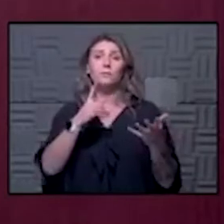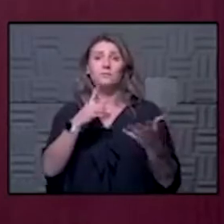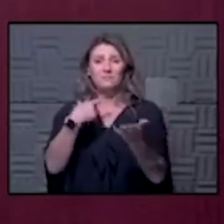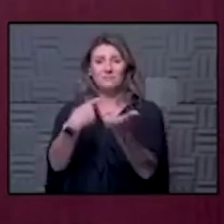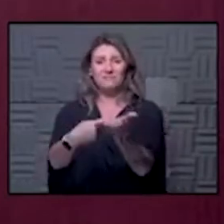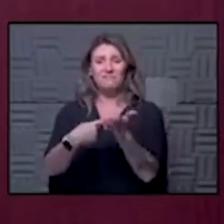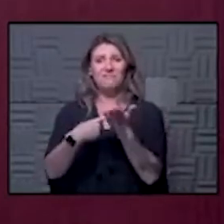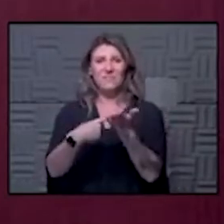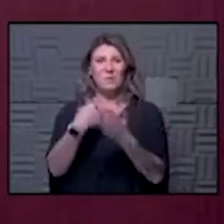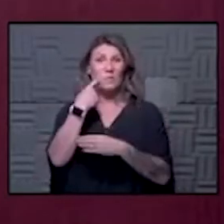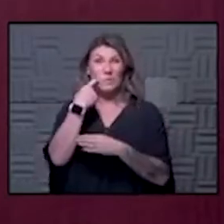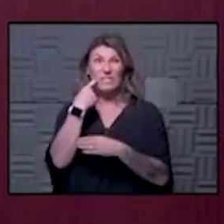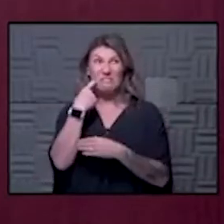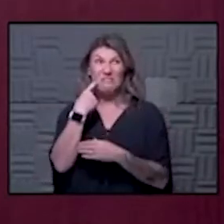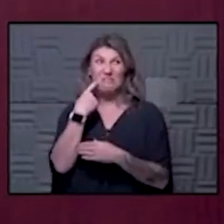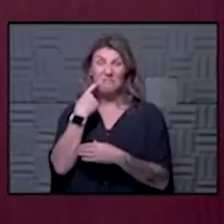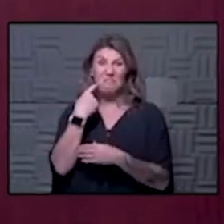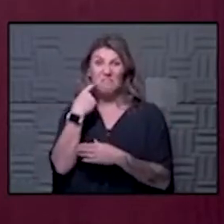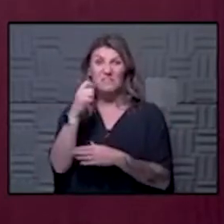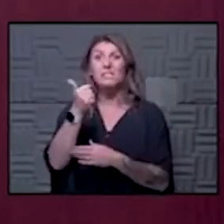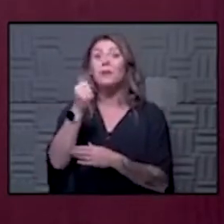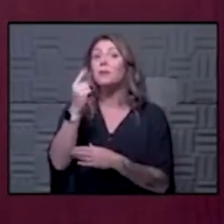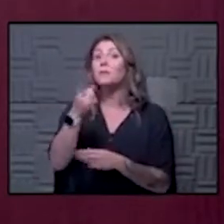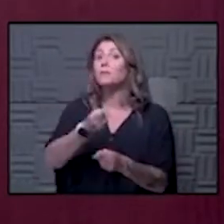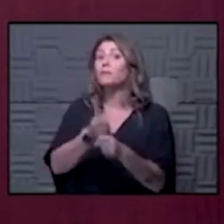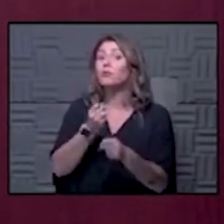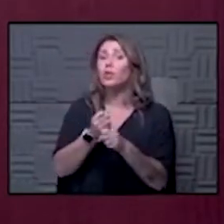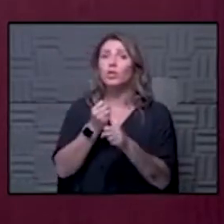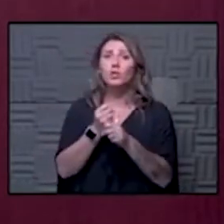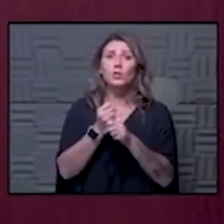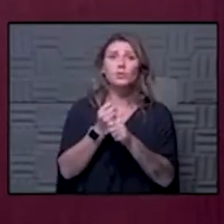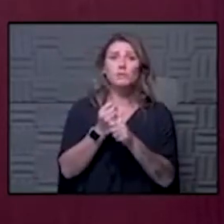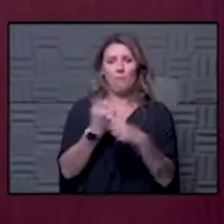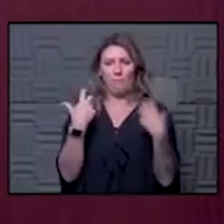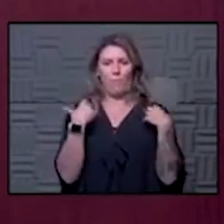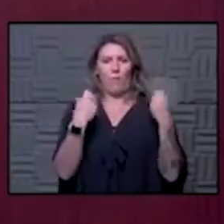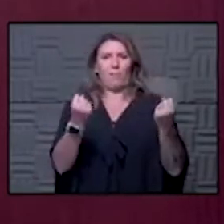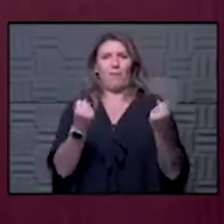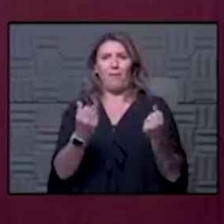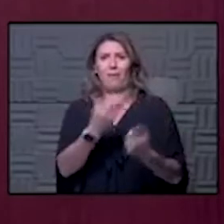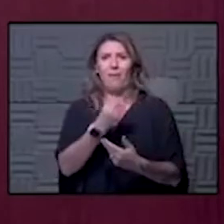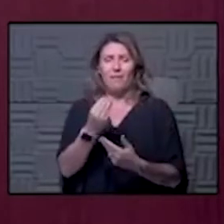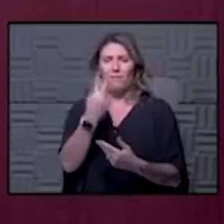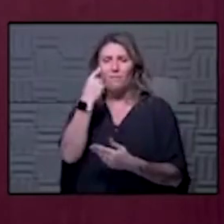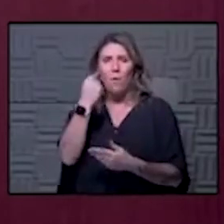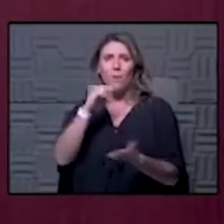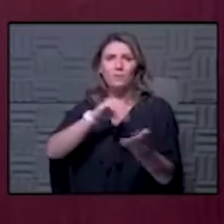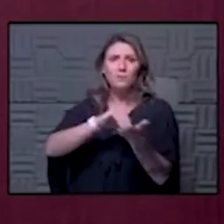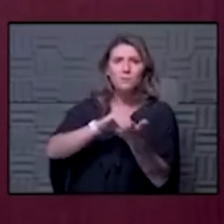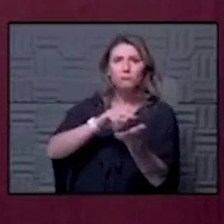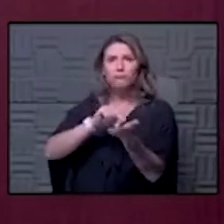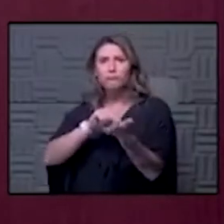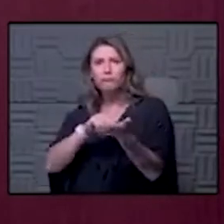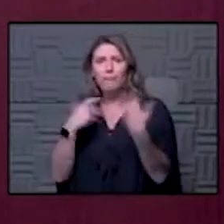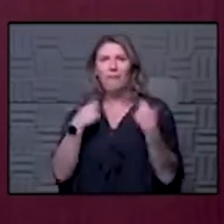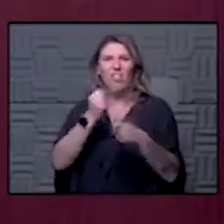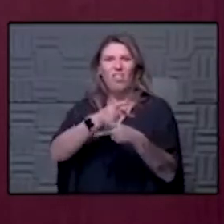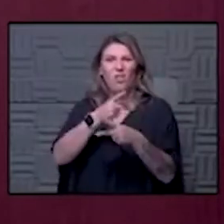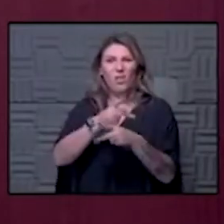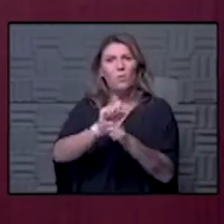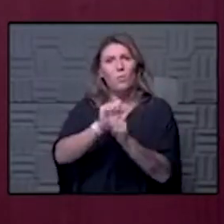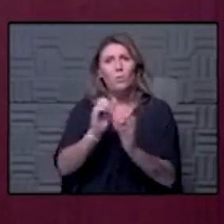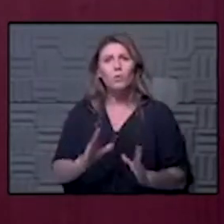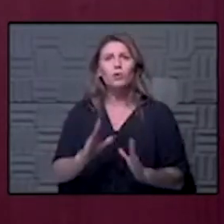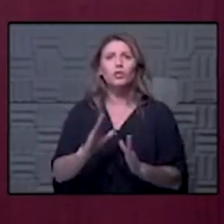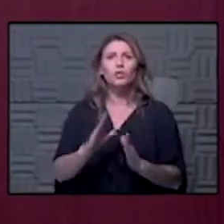for the last decade really around well-being for physicians and health care workers probably some of our literature